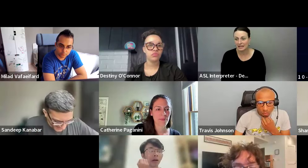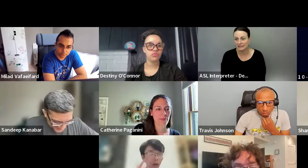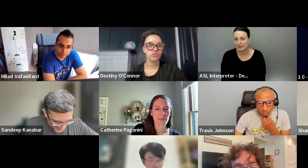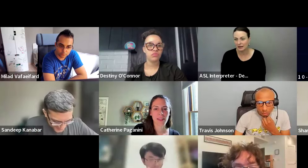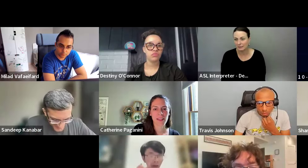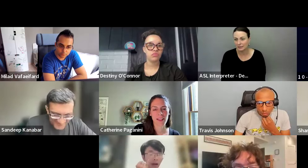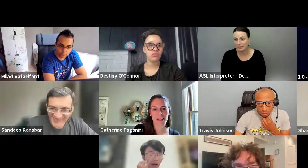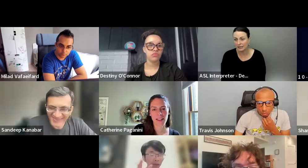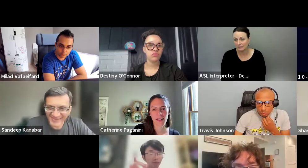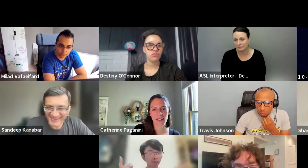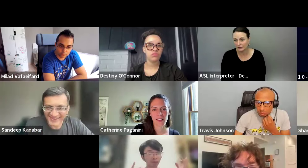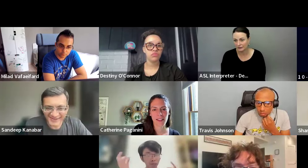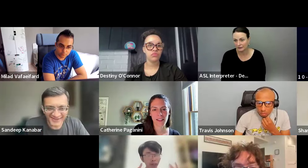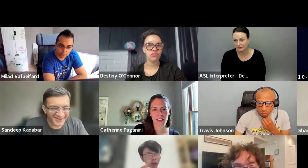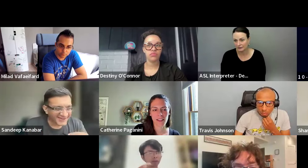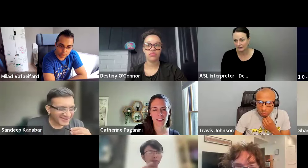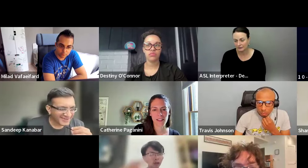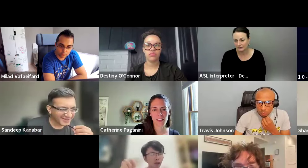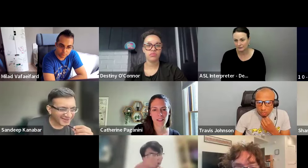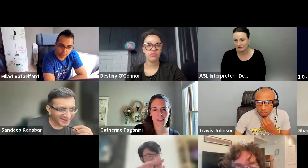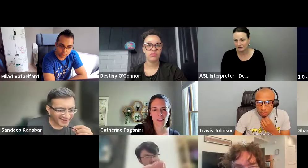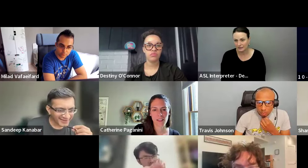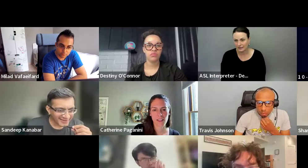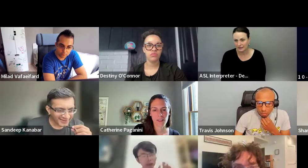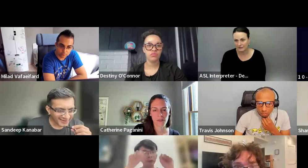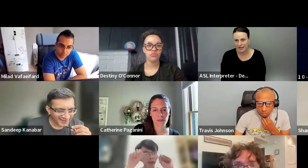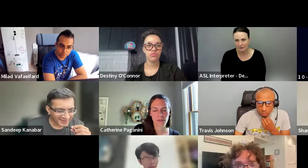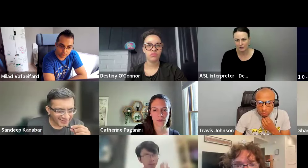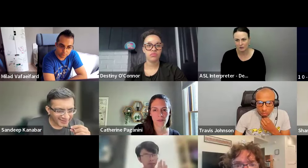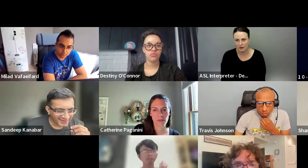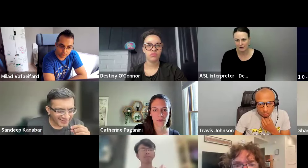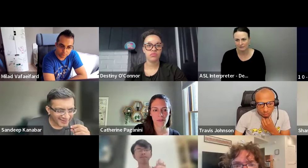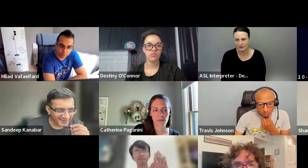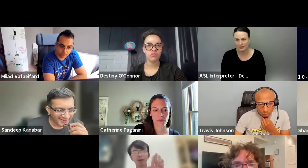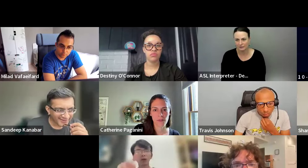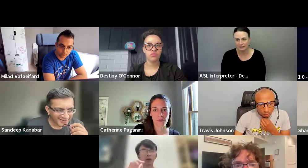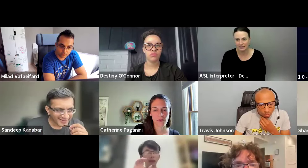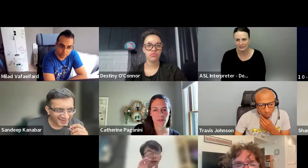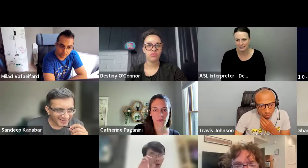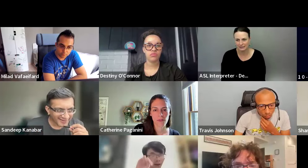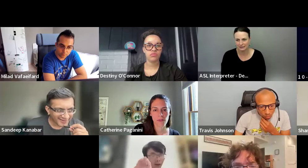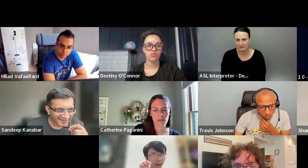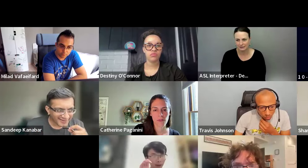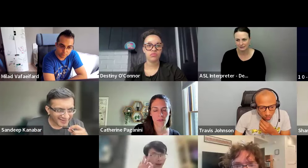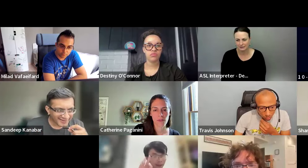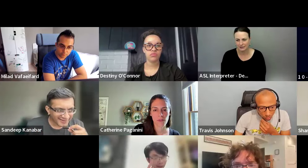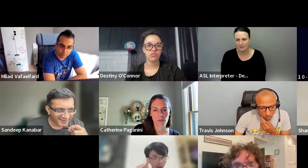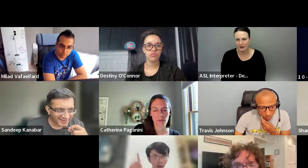And, um, if, if Catherine, you have, um, a list